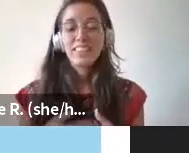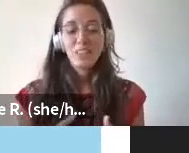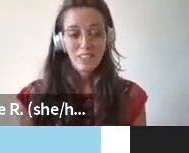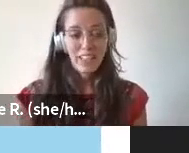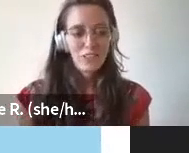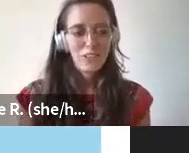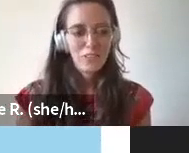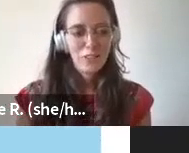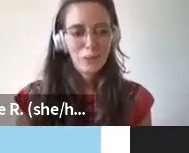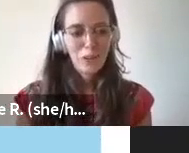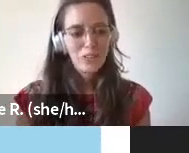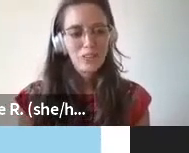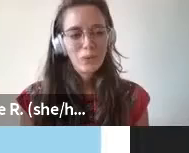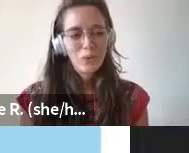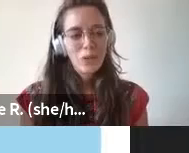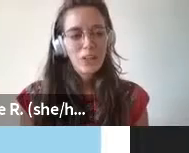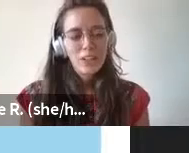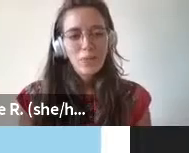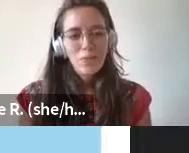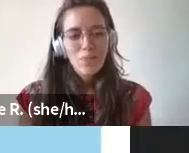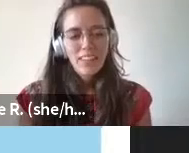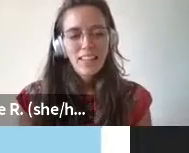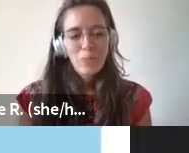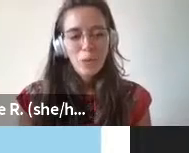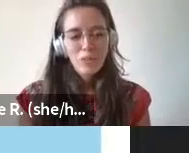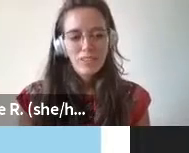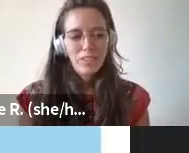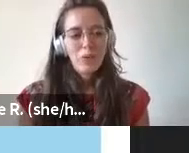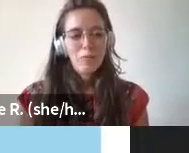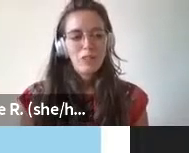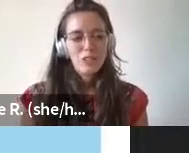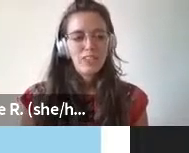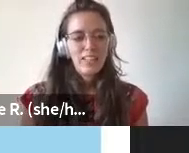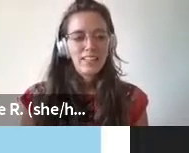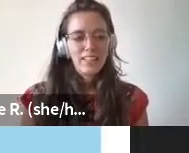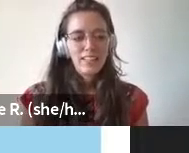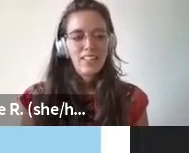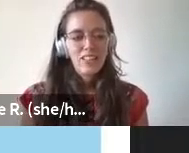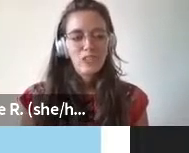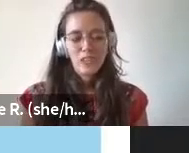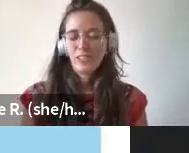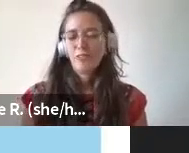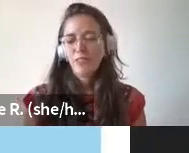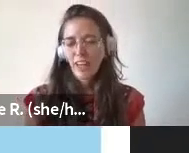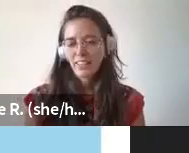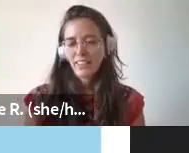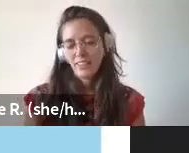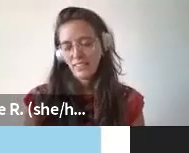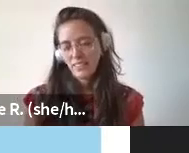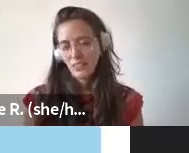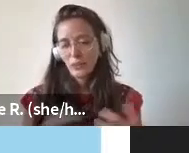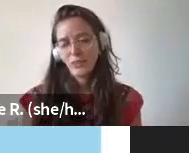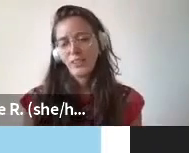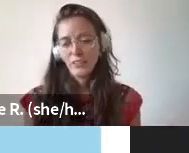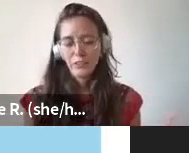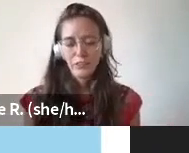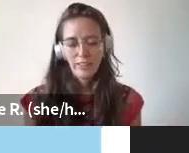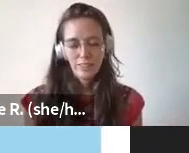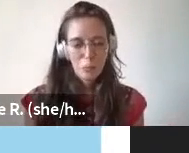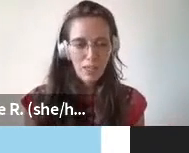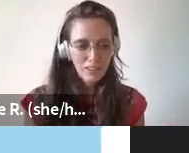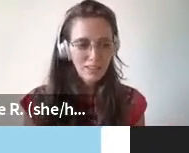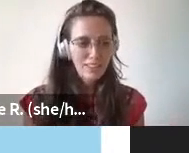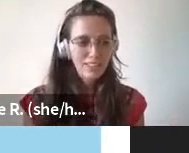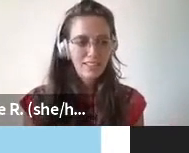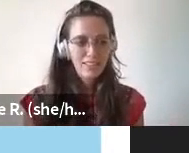um is an intersection of our work so a moment ago i mentioned that just the fact that to